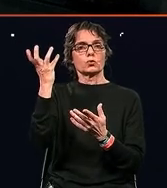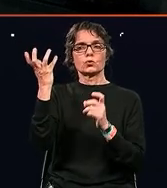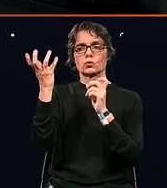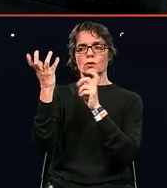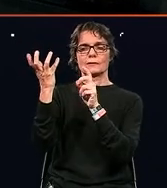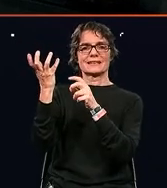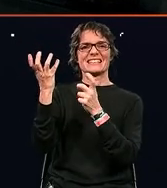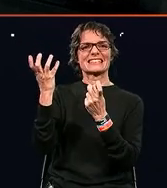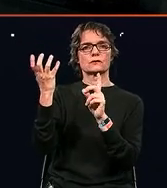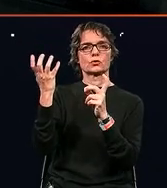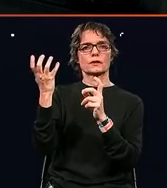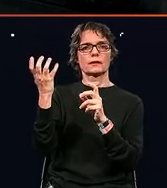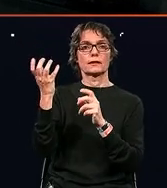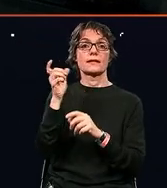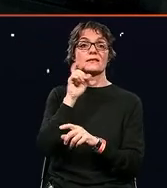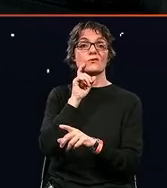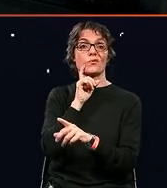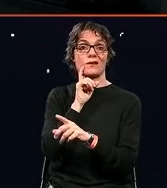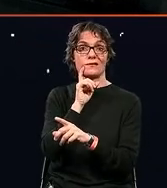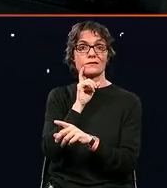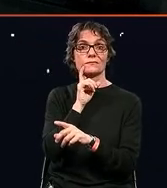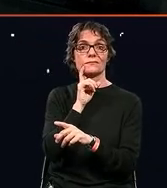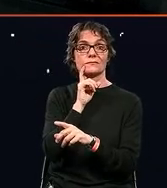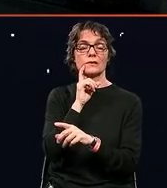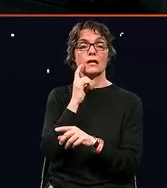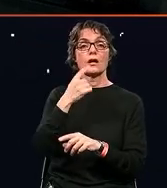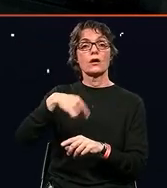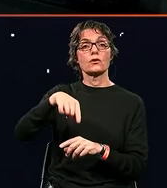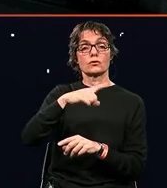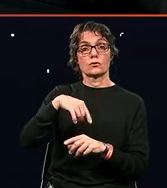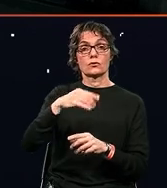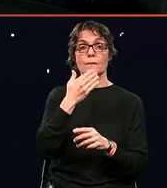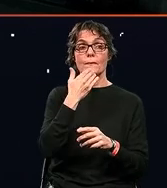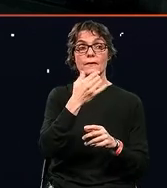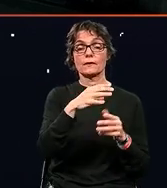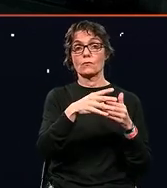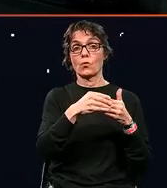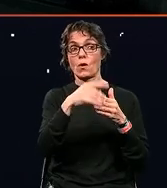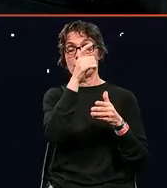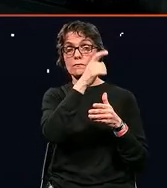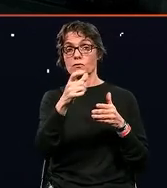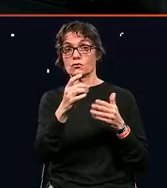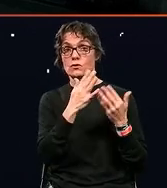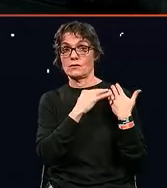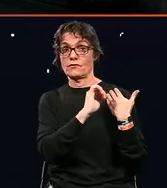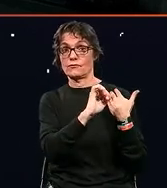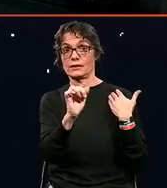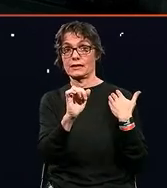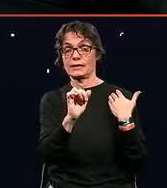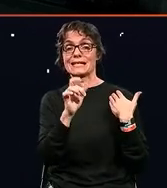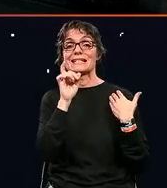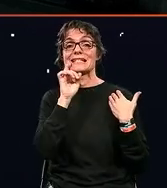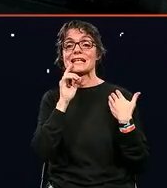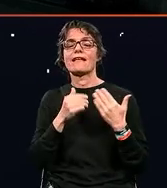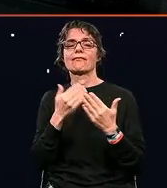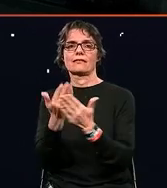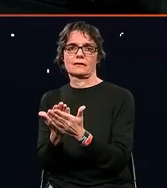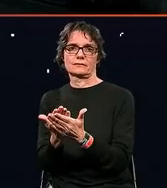we should, as leaders, not only remove blockers, but our job is also to create safe zones.